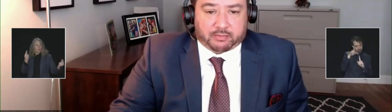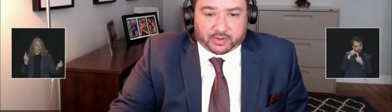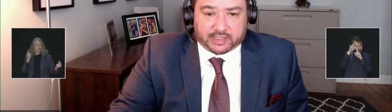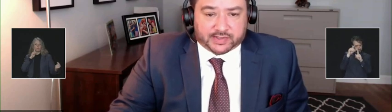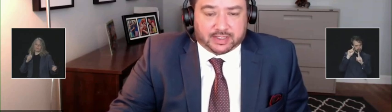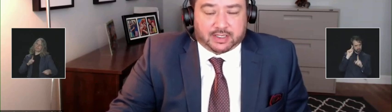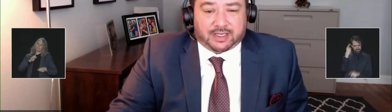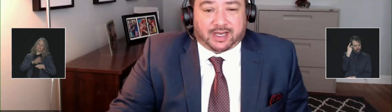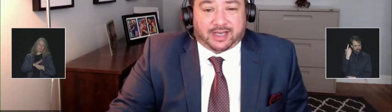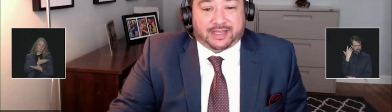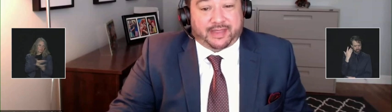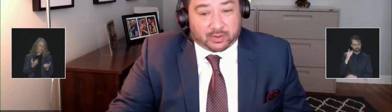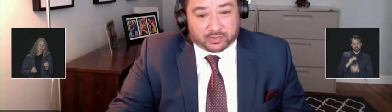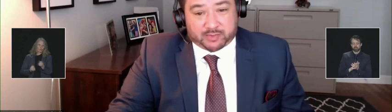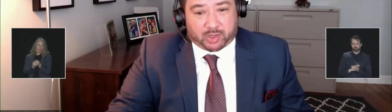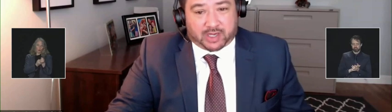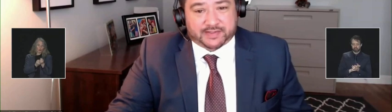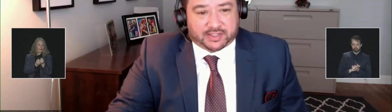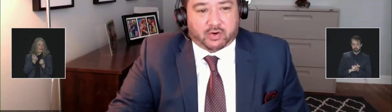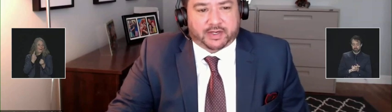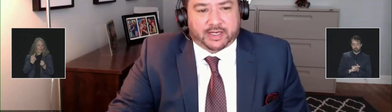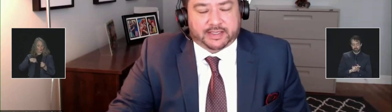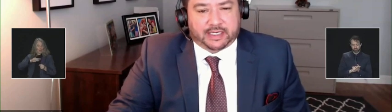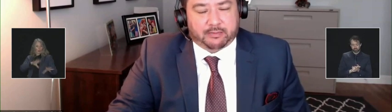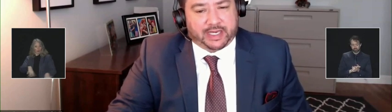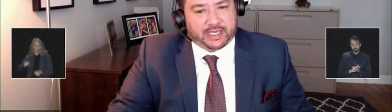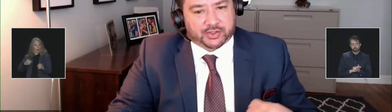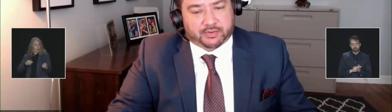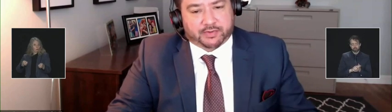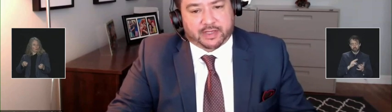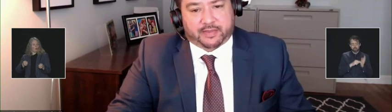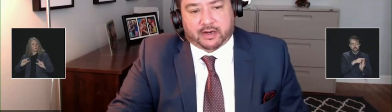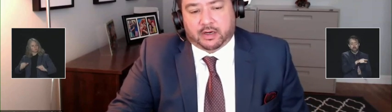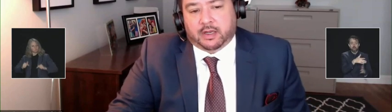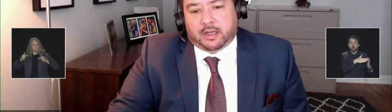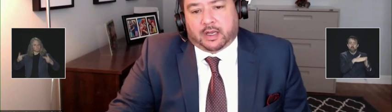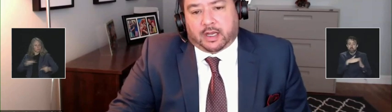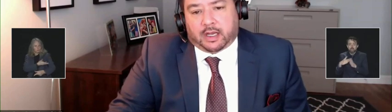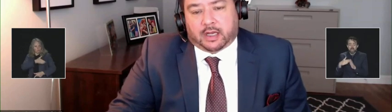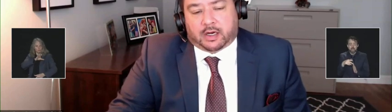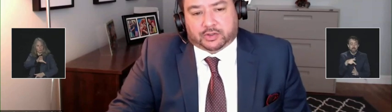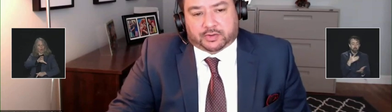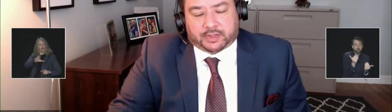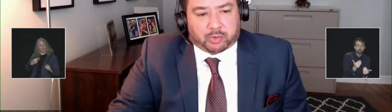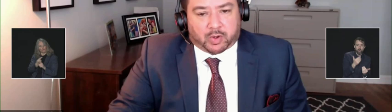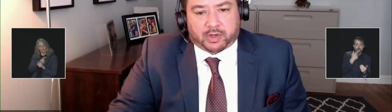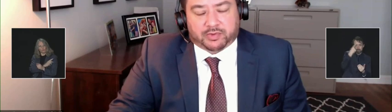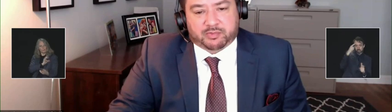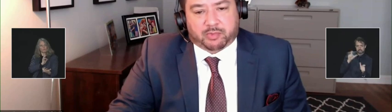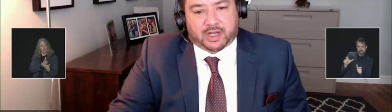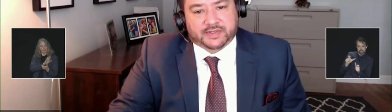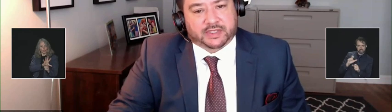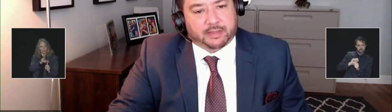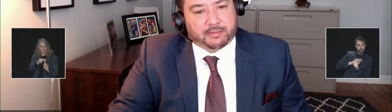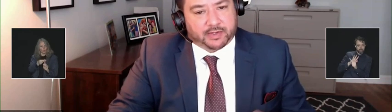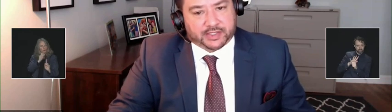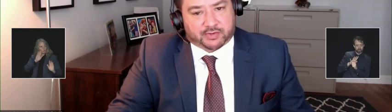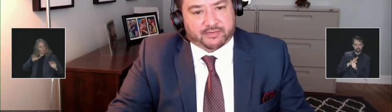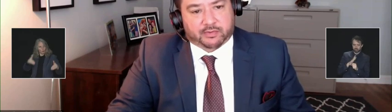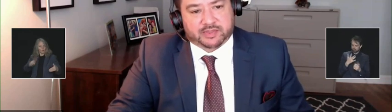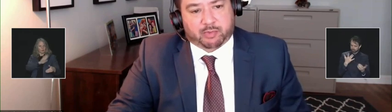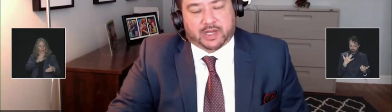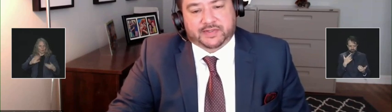in their response to COVID-19, making sure that their culturally appropriate responses, community-driven